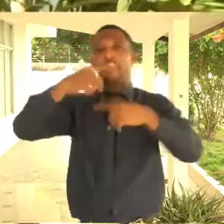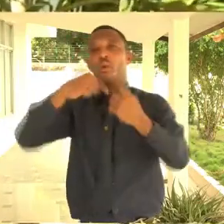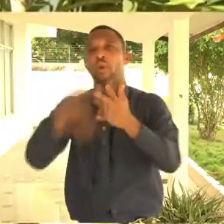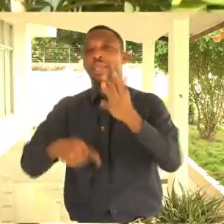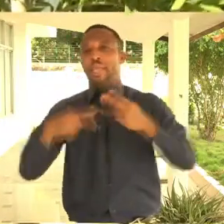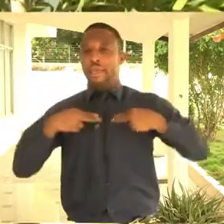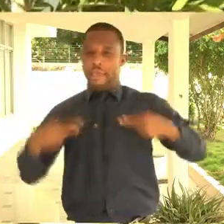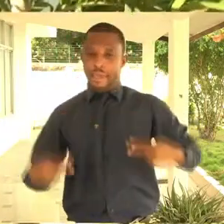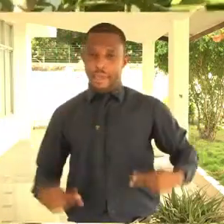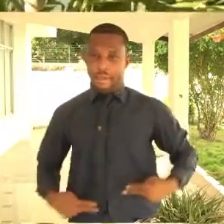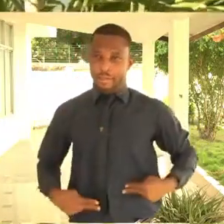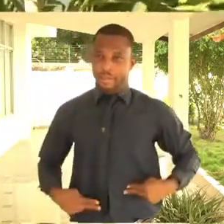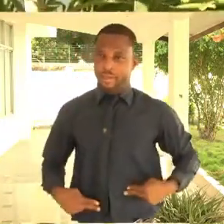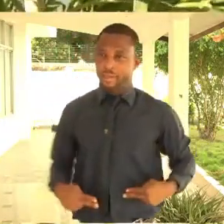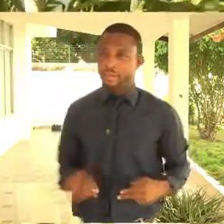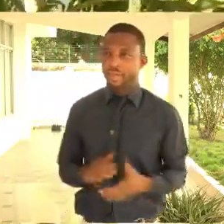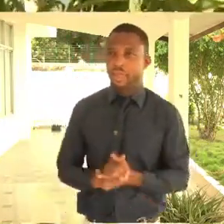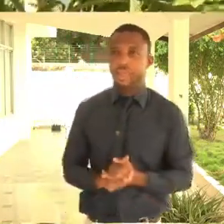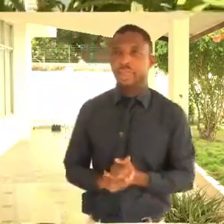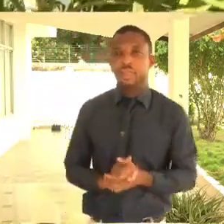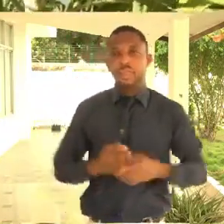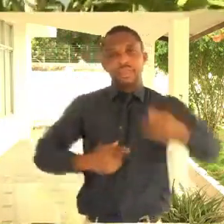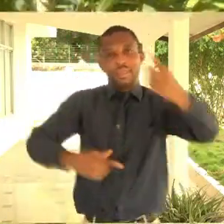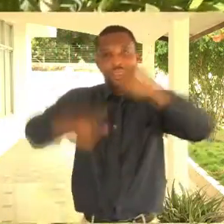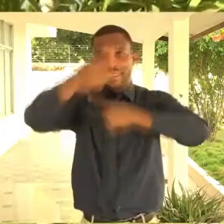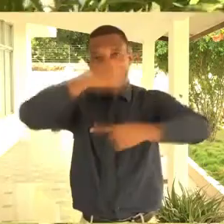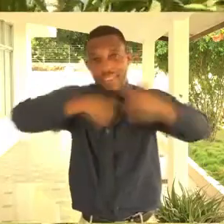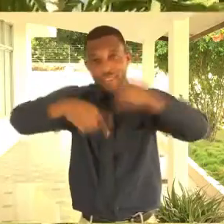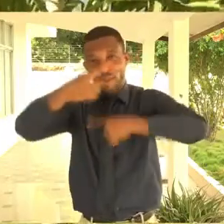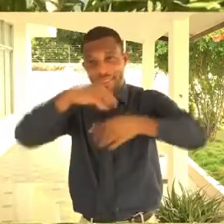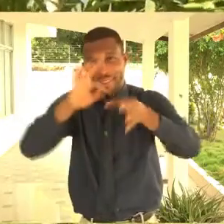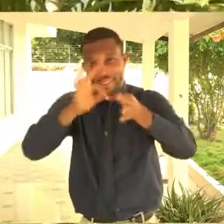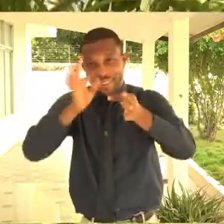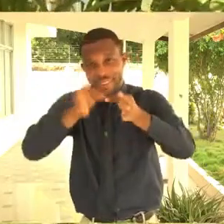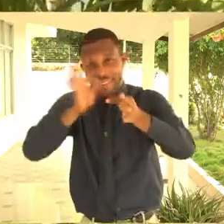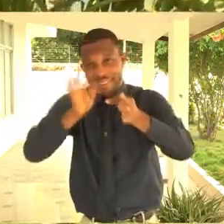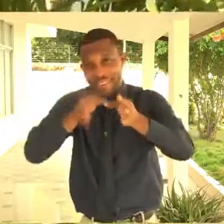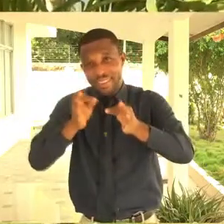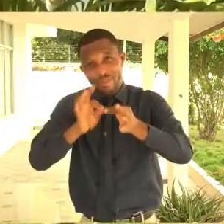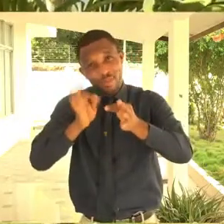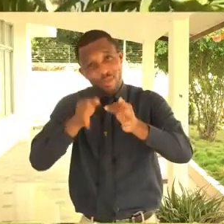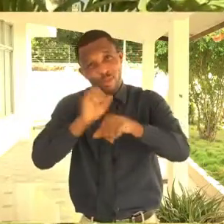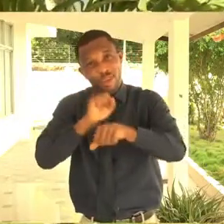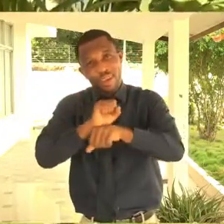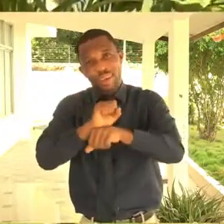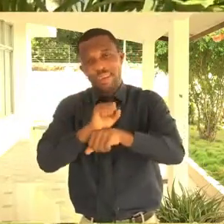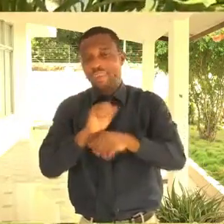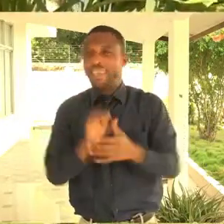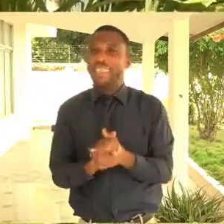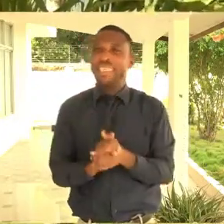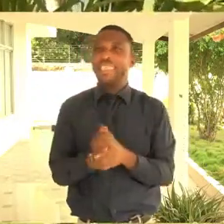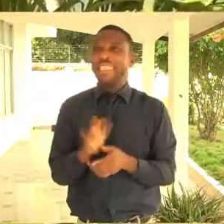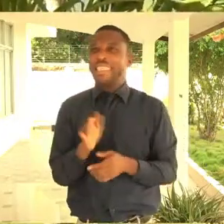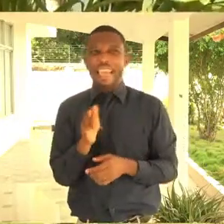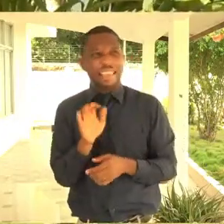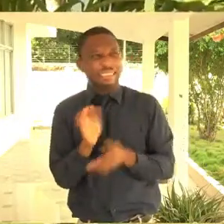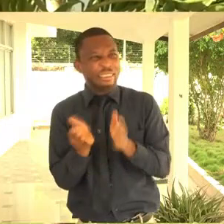you know what, when it comes to sign language and sign language interpretation, okay, it's